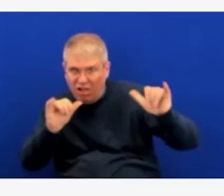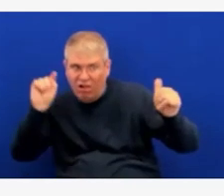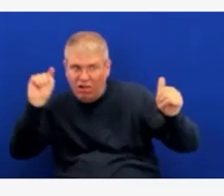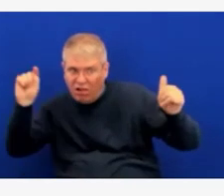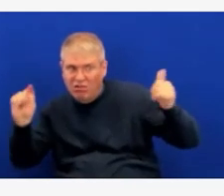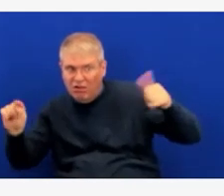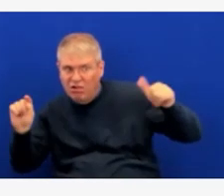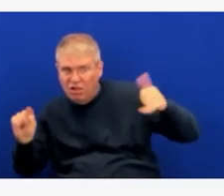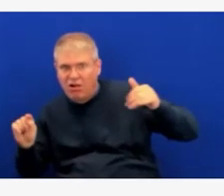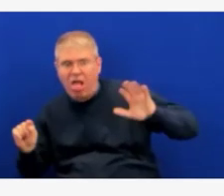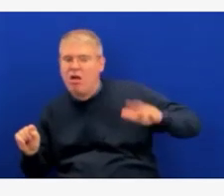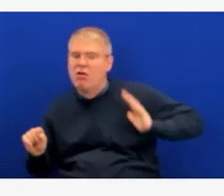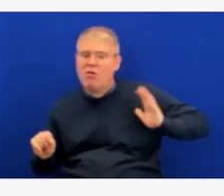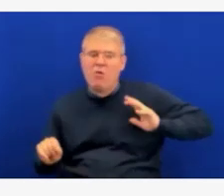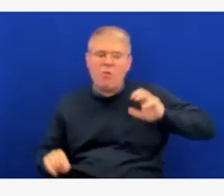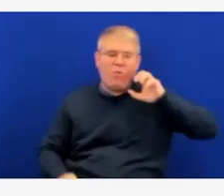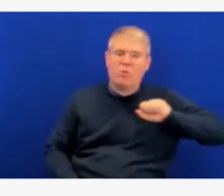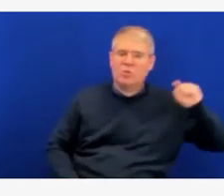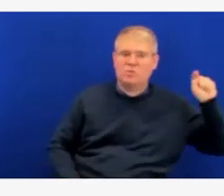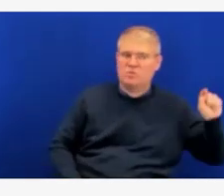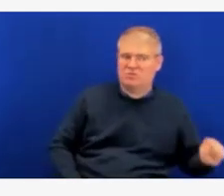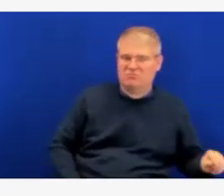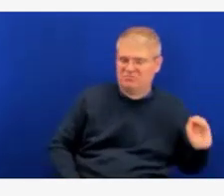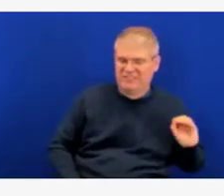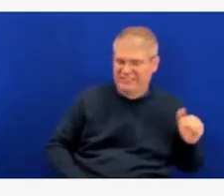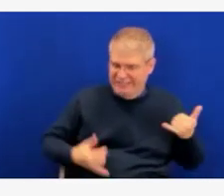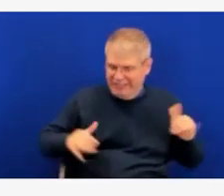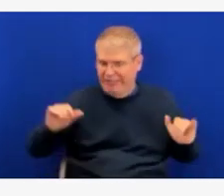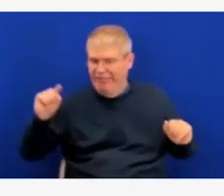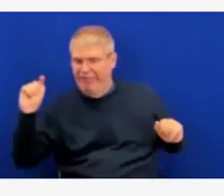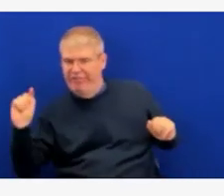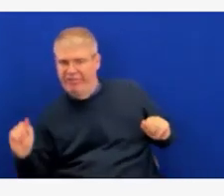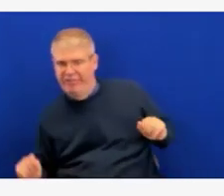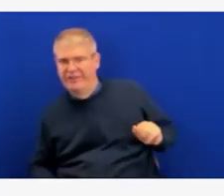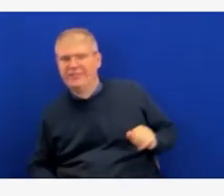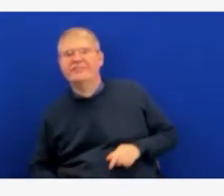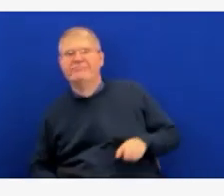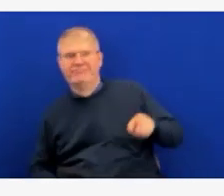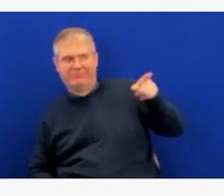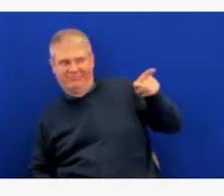Thanks, Director Jepsen. Our next question is going to come from Audrey Dutton.